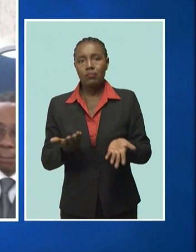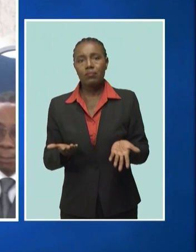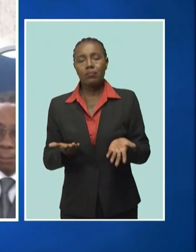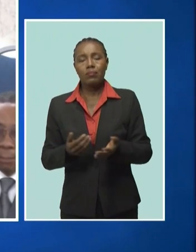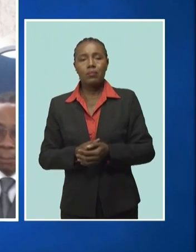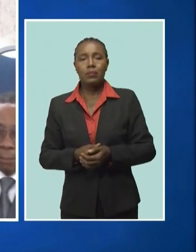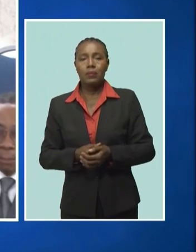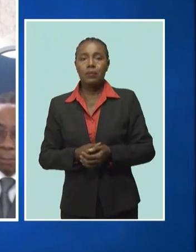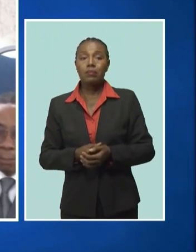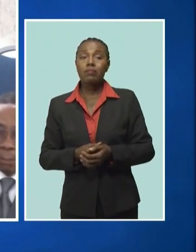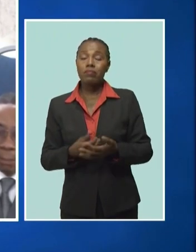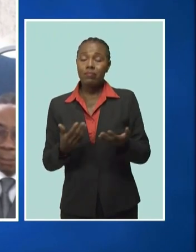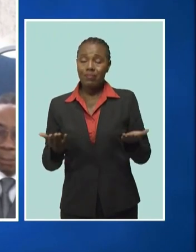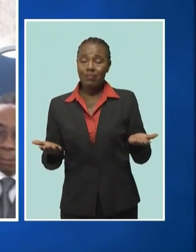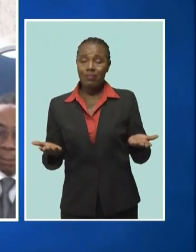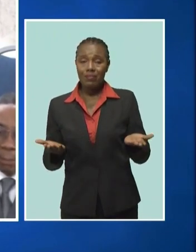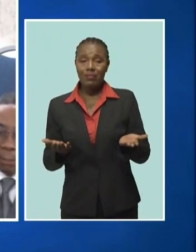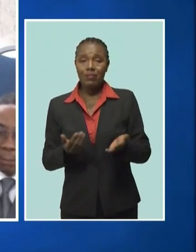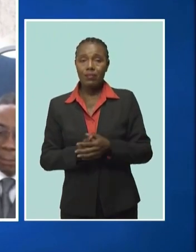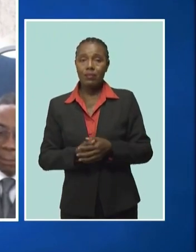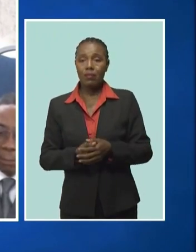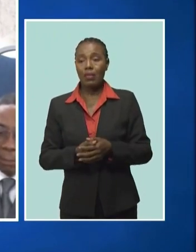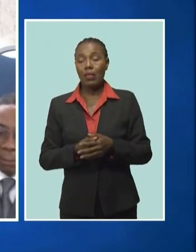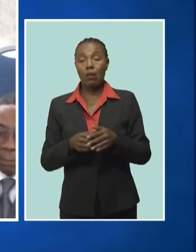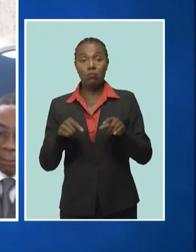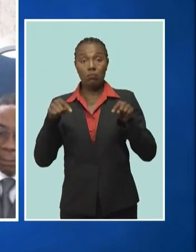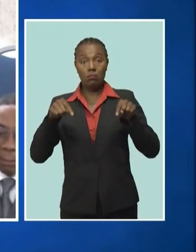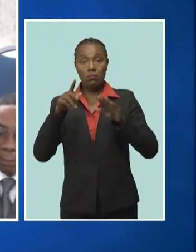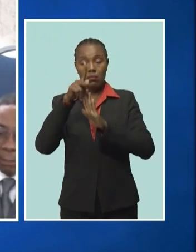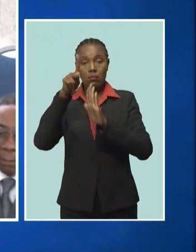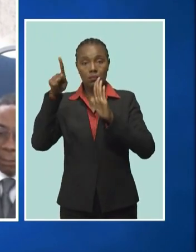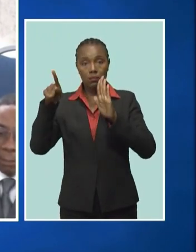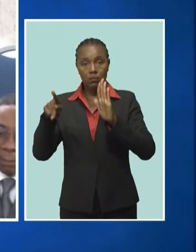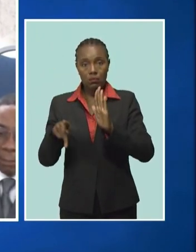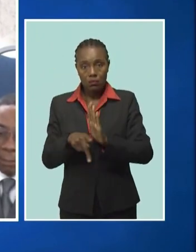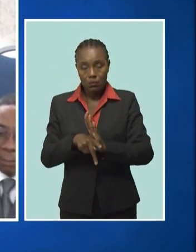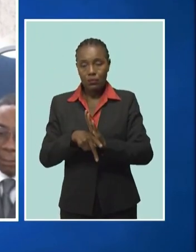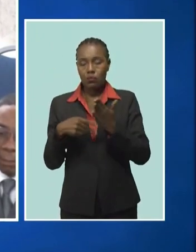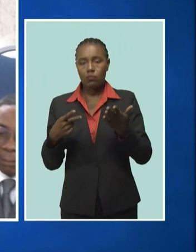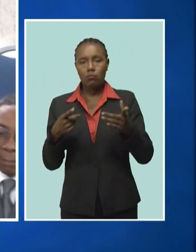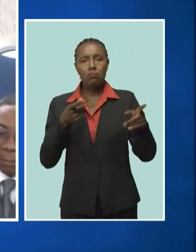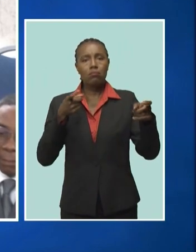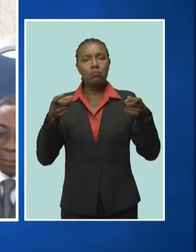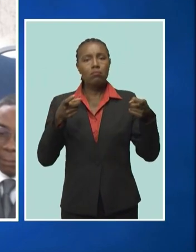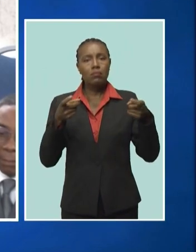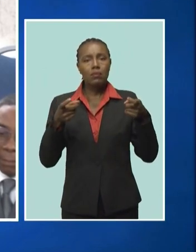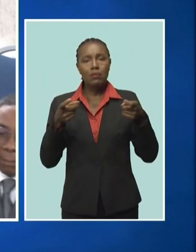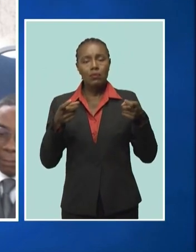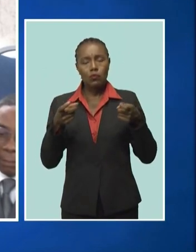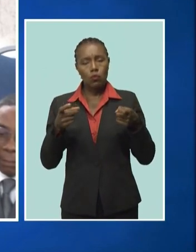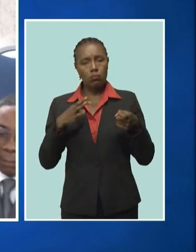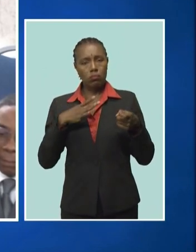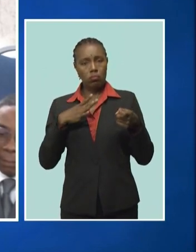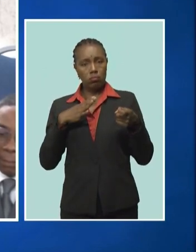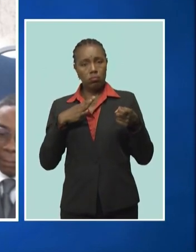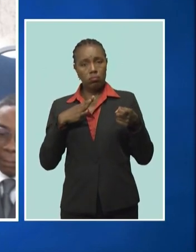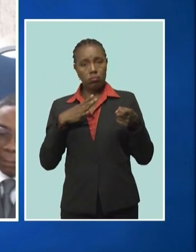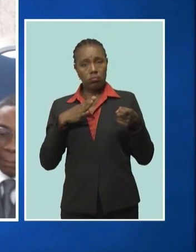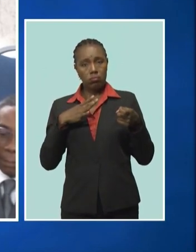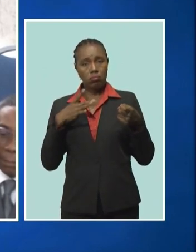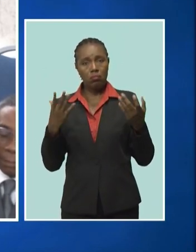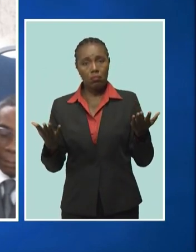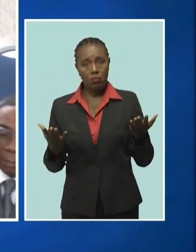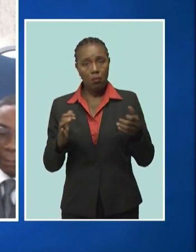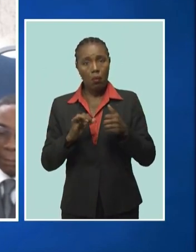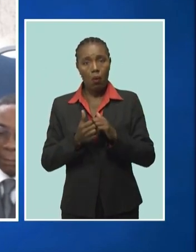Mr. President, this program is managed very well by the